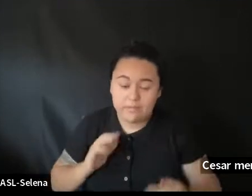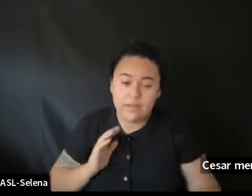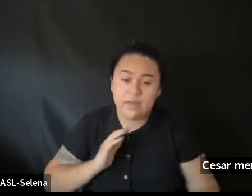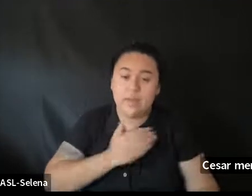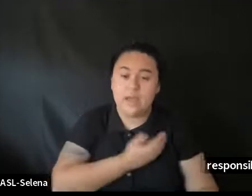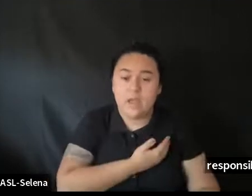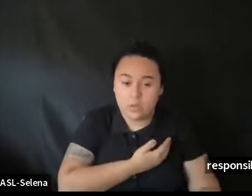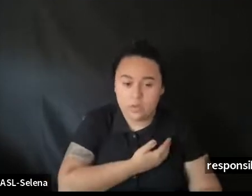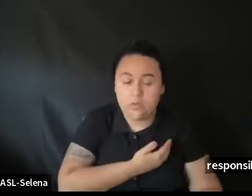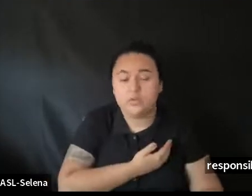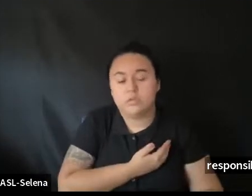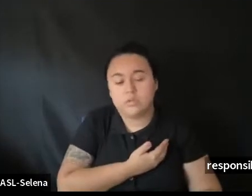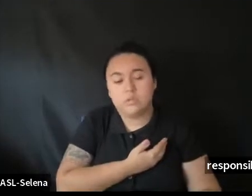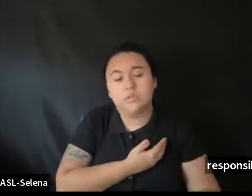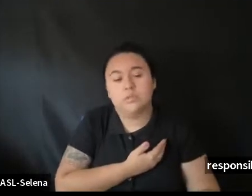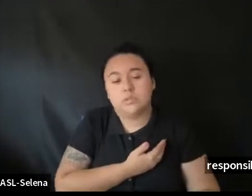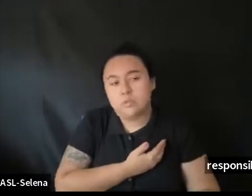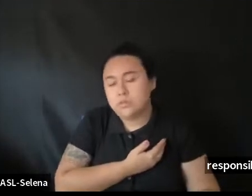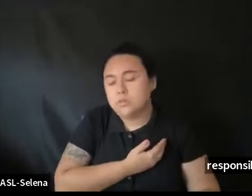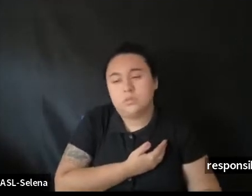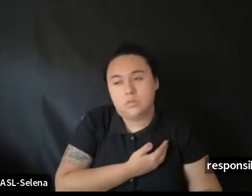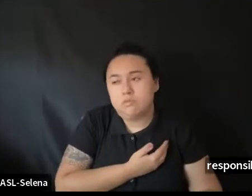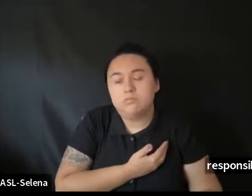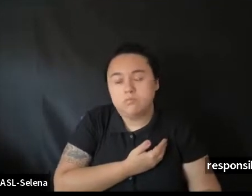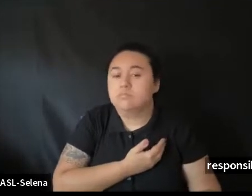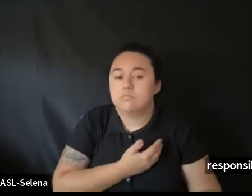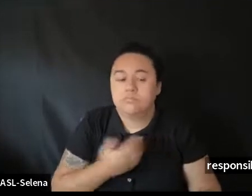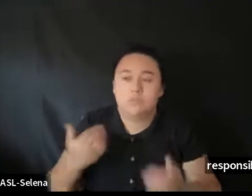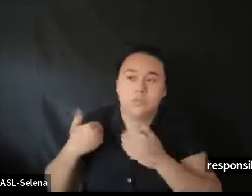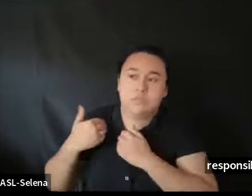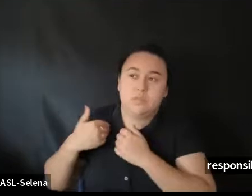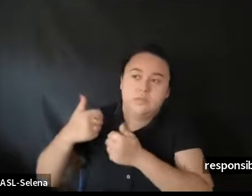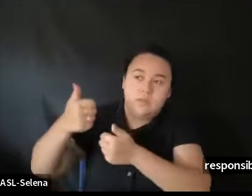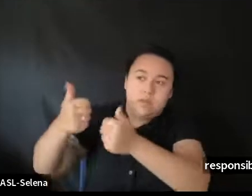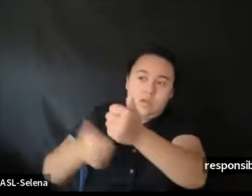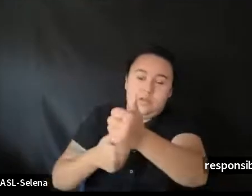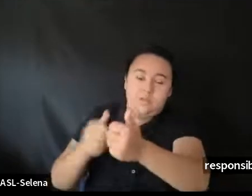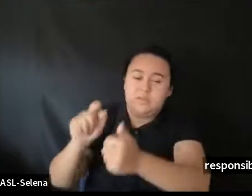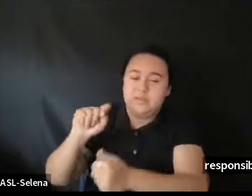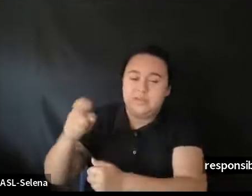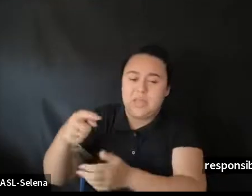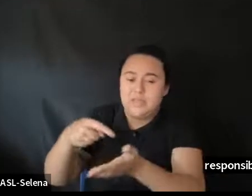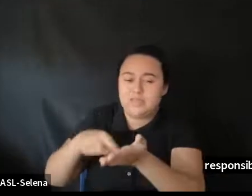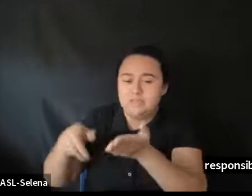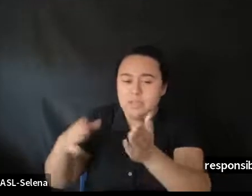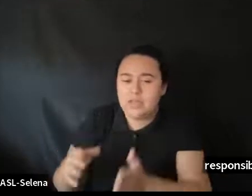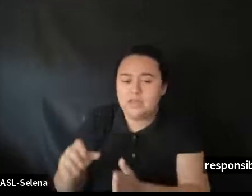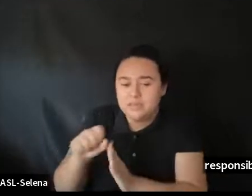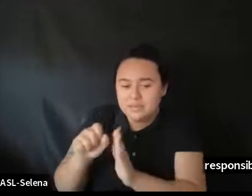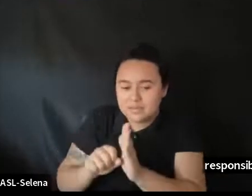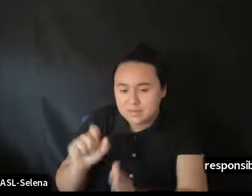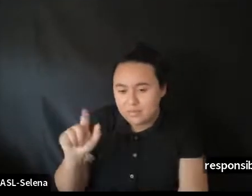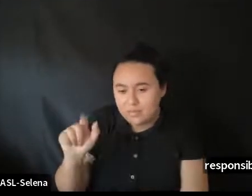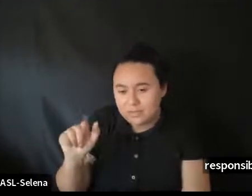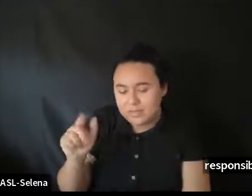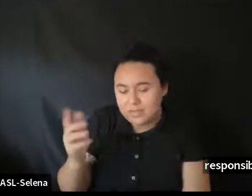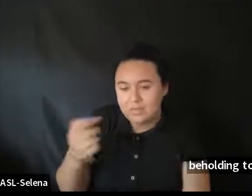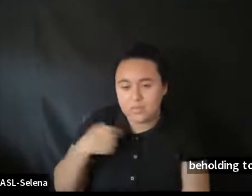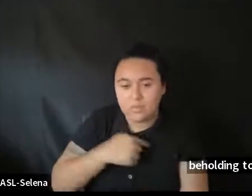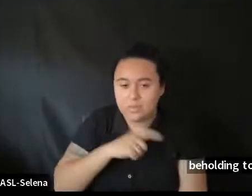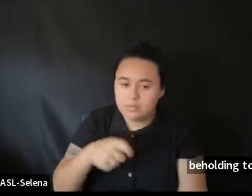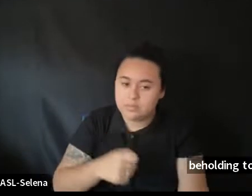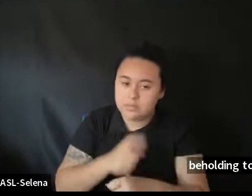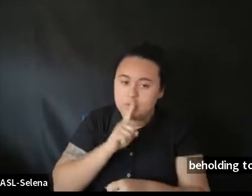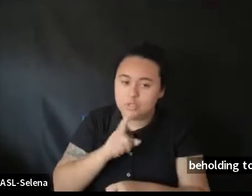you know, we're also beholden to the taxpayers of the state of Louisiana. And one thing that we have to make sure is that any production that